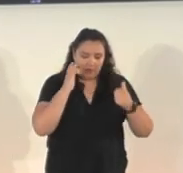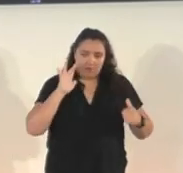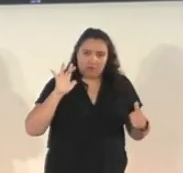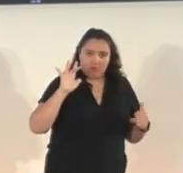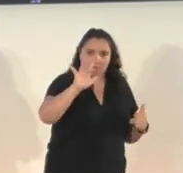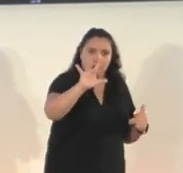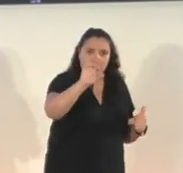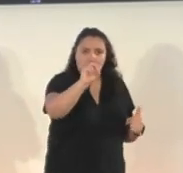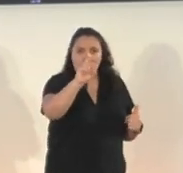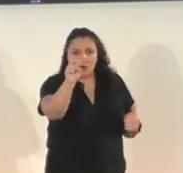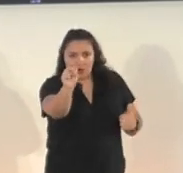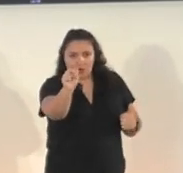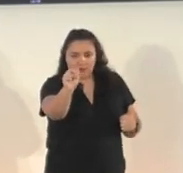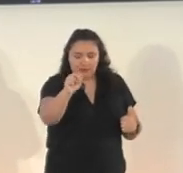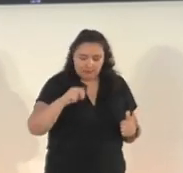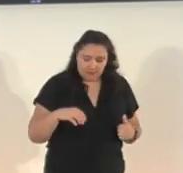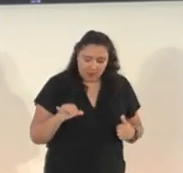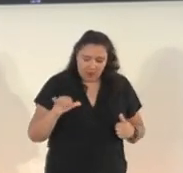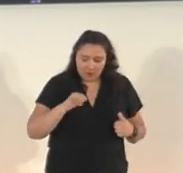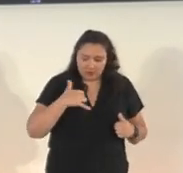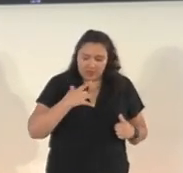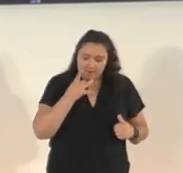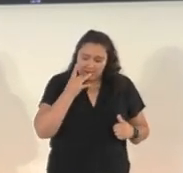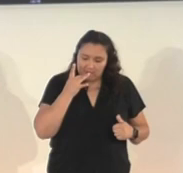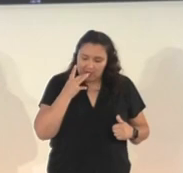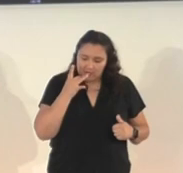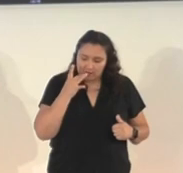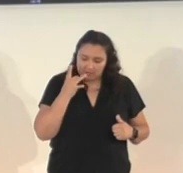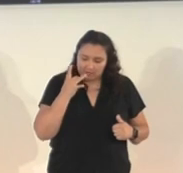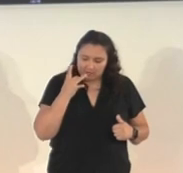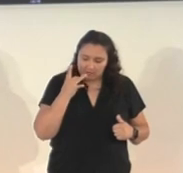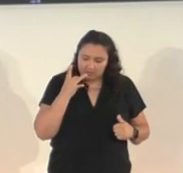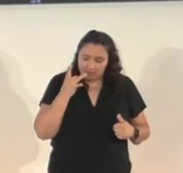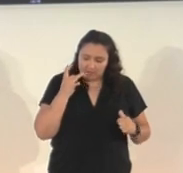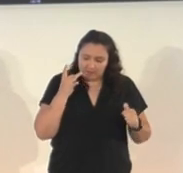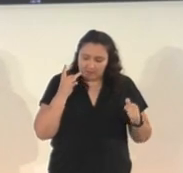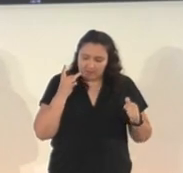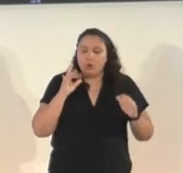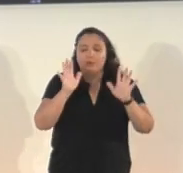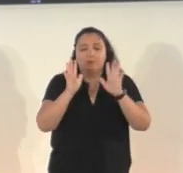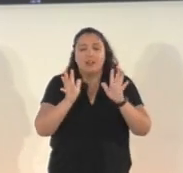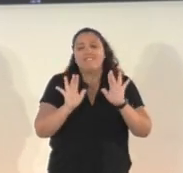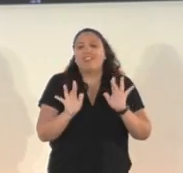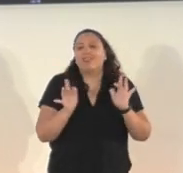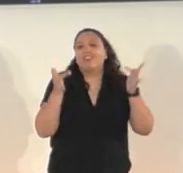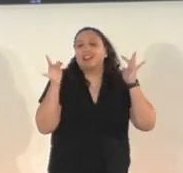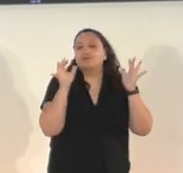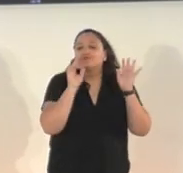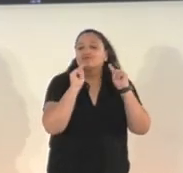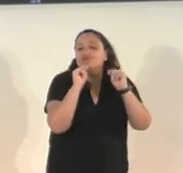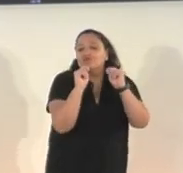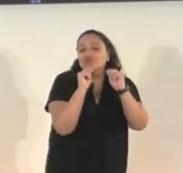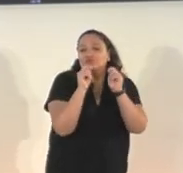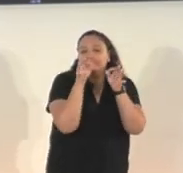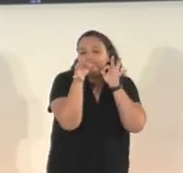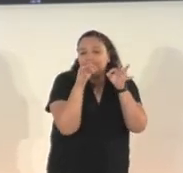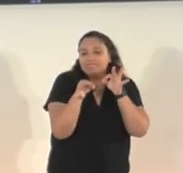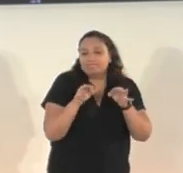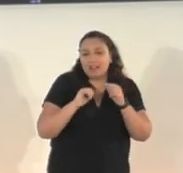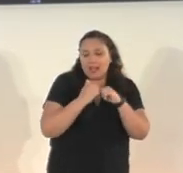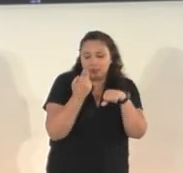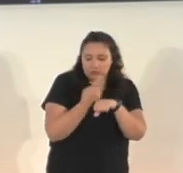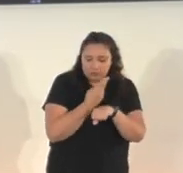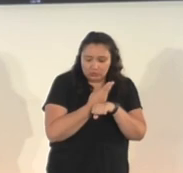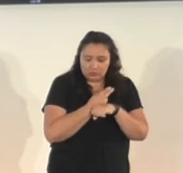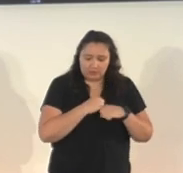and on that page, we also added some light tutorialization to learn how to use these features. The toggle is also